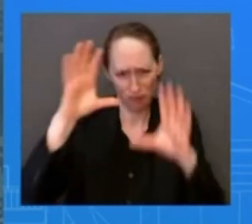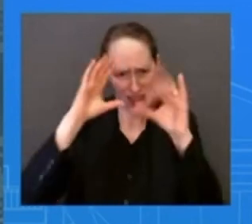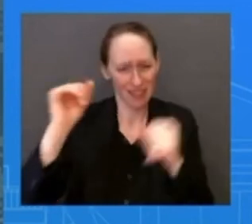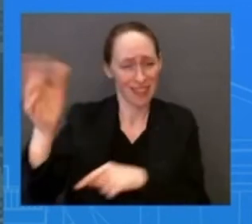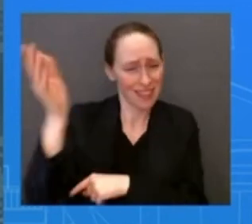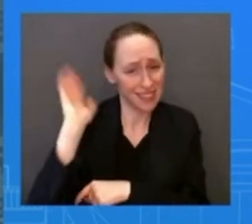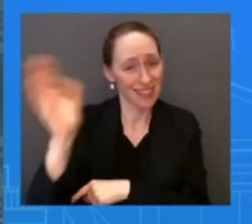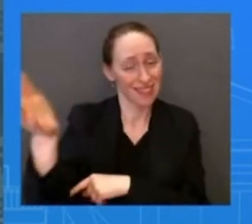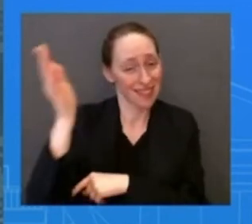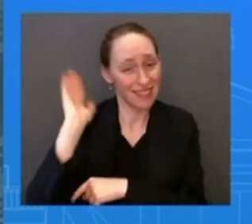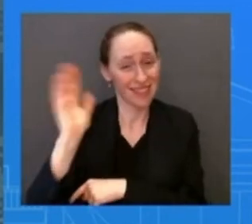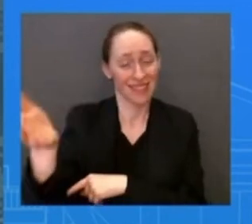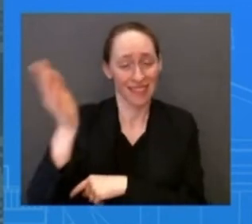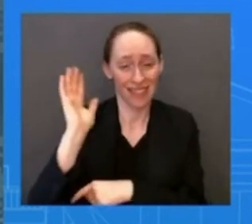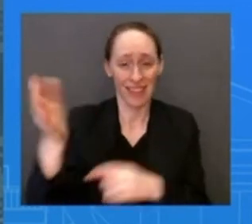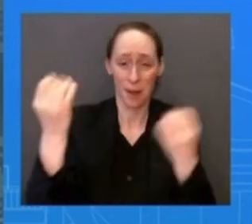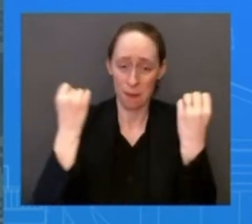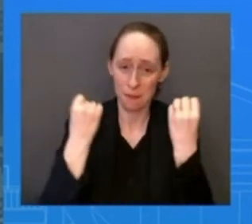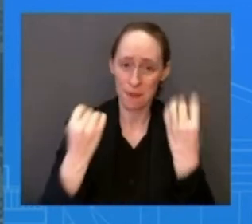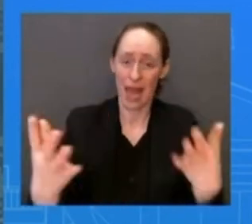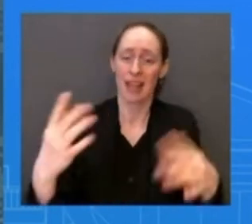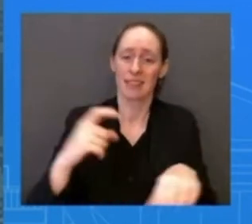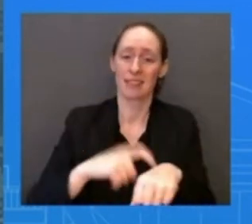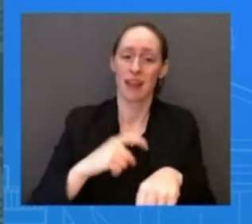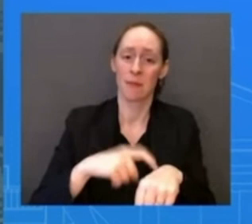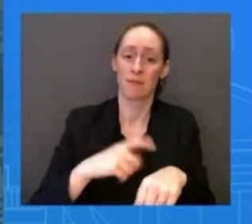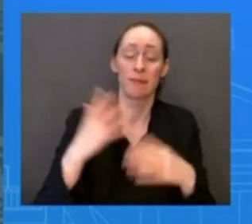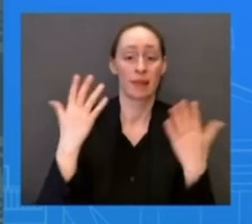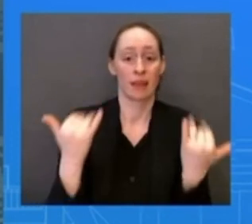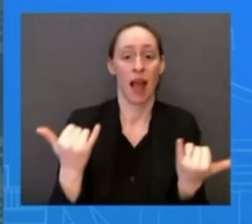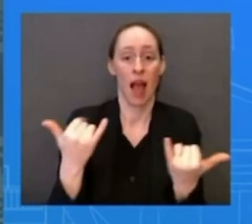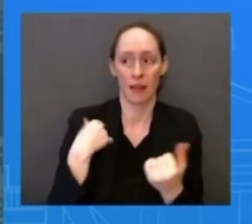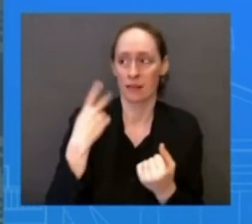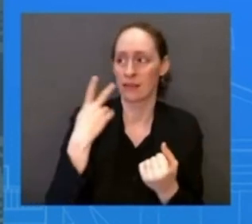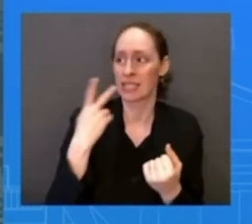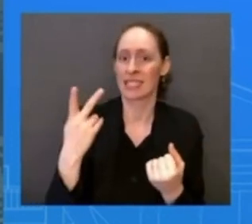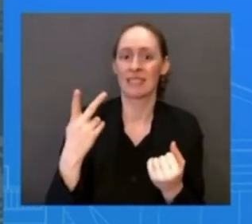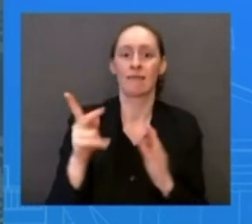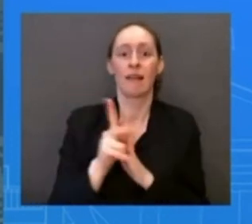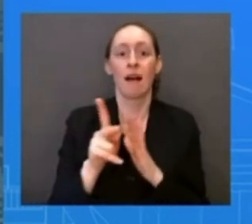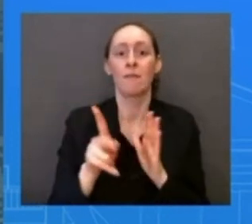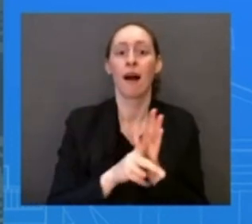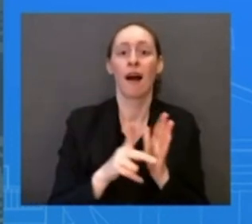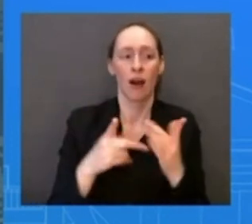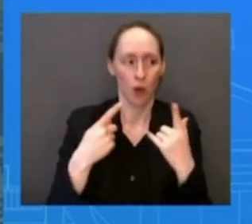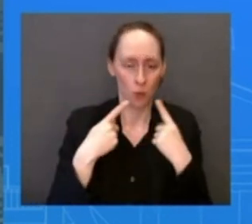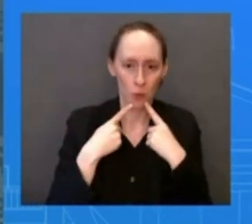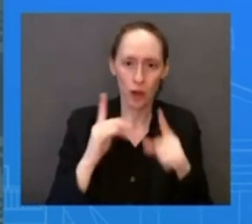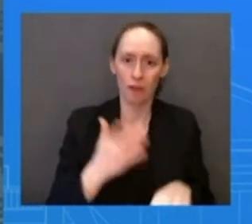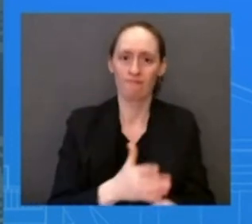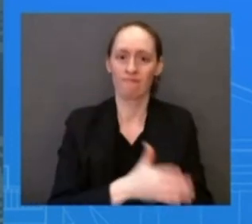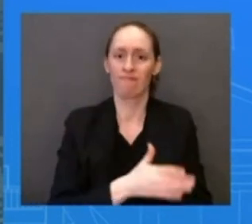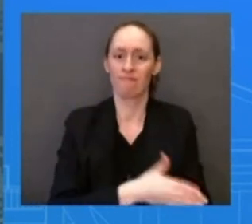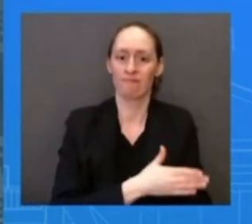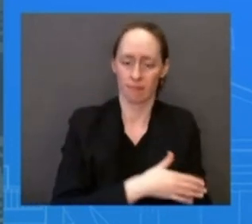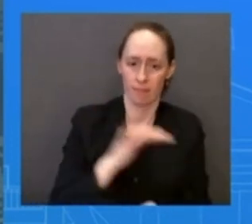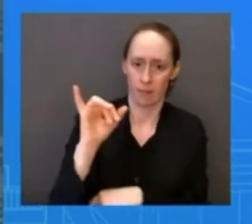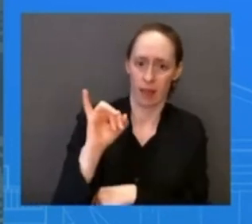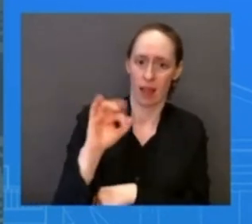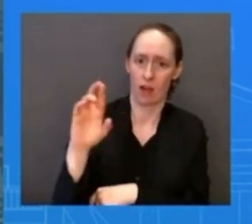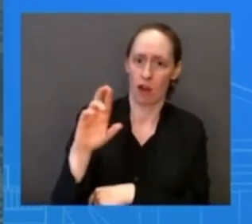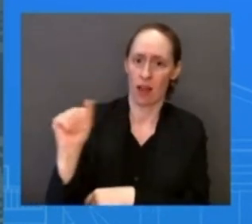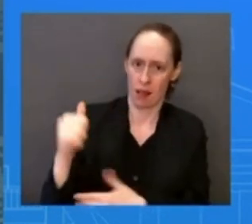And we're seeing that his economic policy is working. The Inflation Reduction Act, not only that it does it lower costs when it comes to health care and energy,